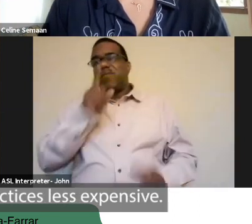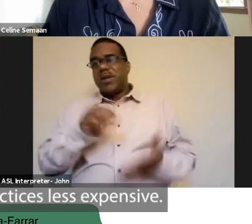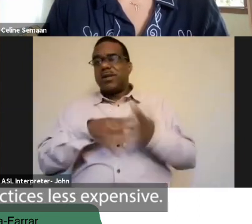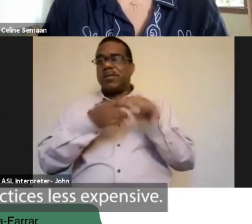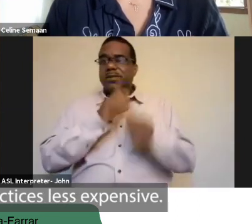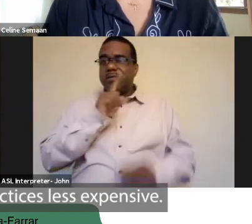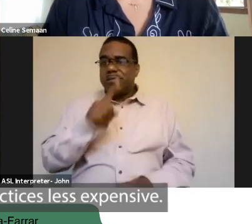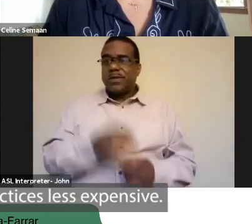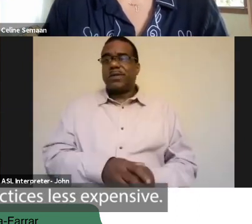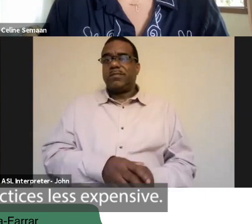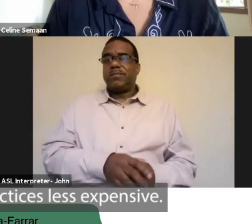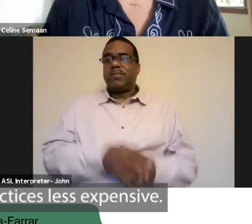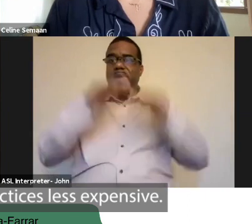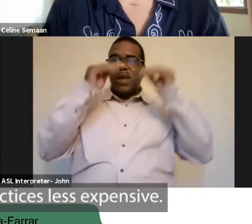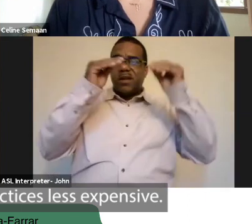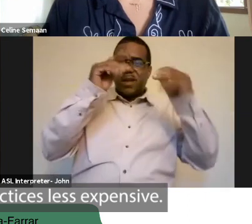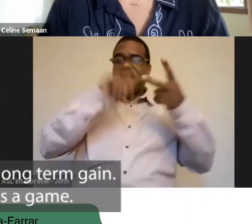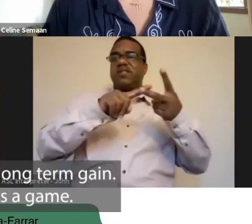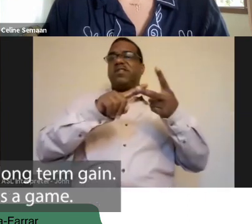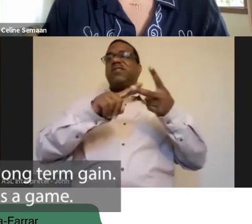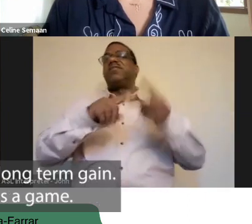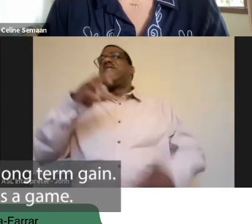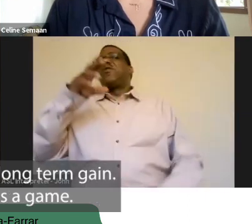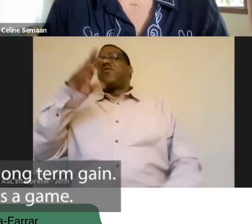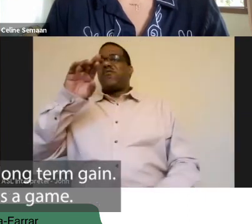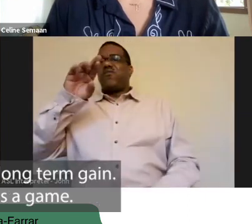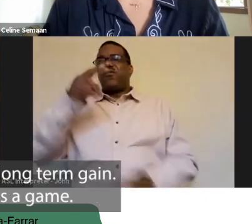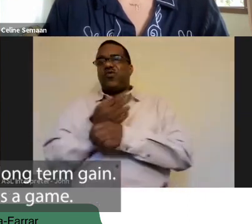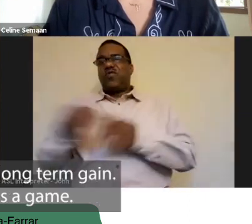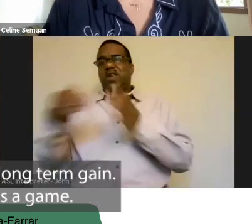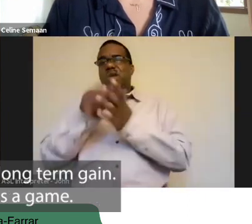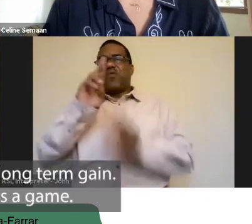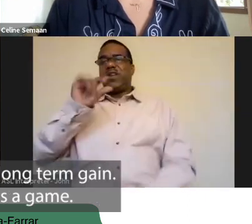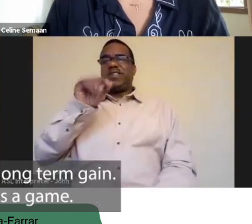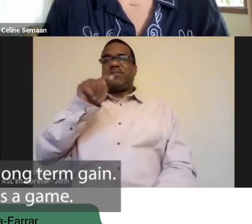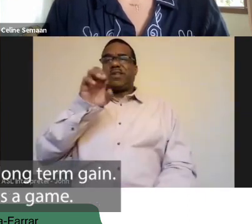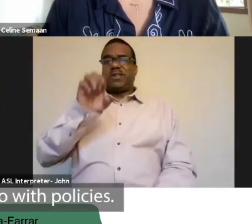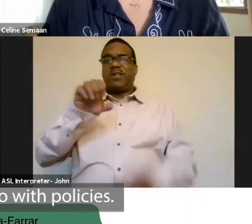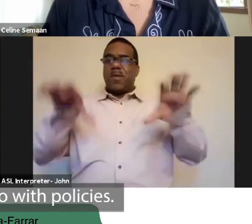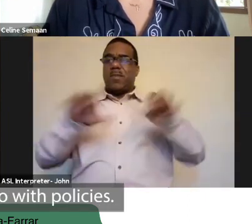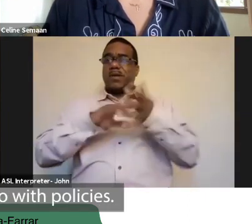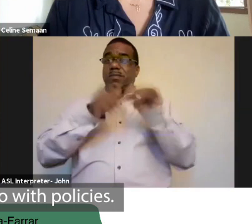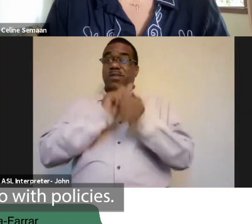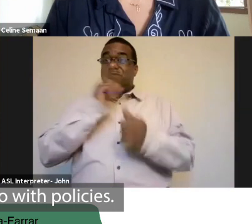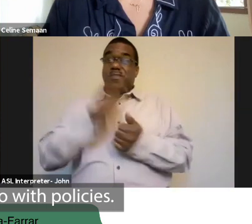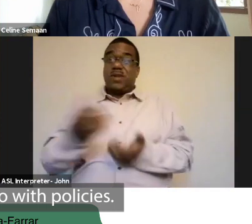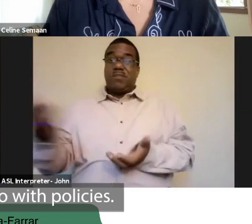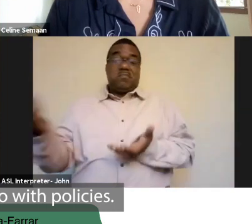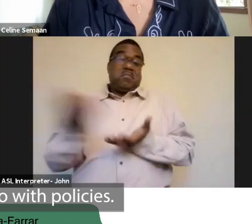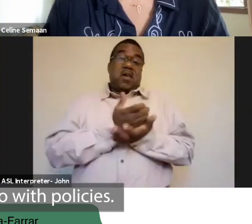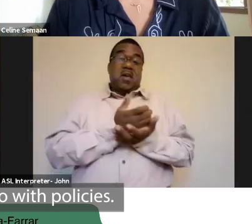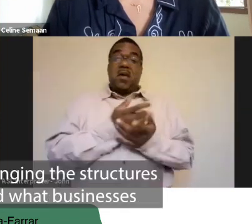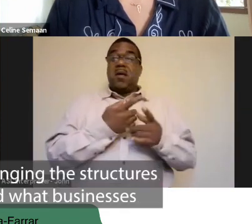regenerative practices less expensive. That is really a long-term gain and it has to do with policies.